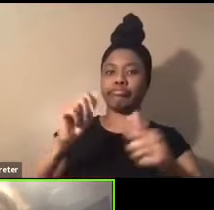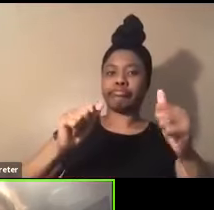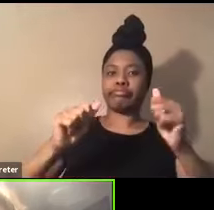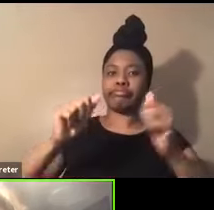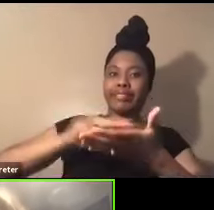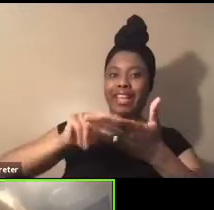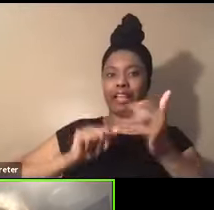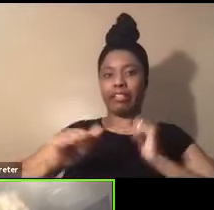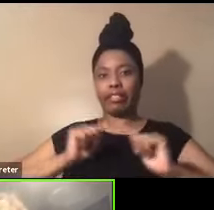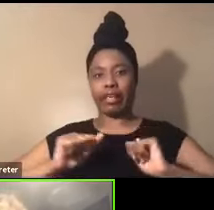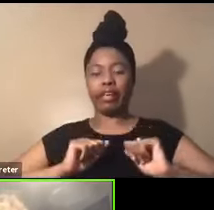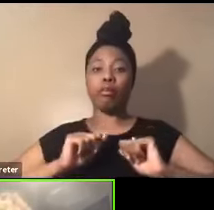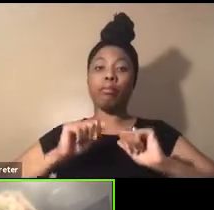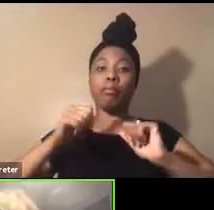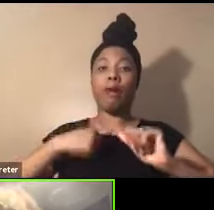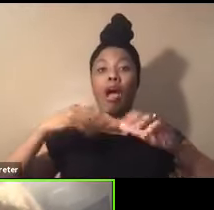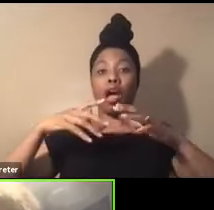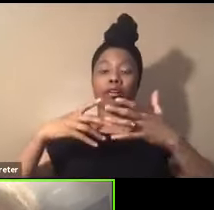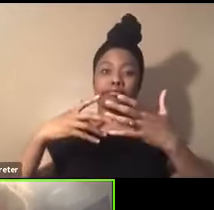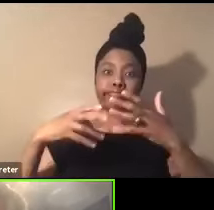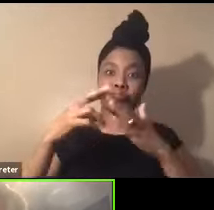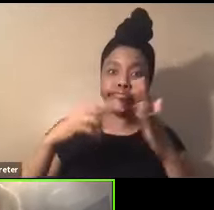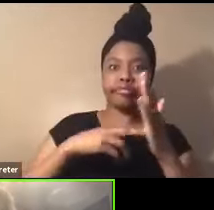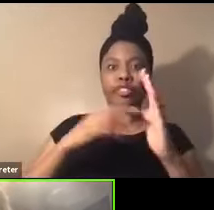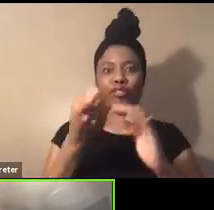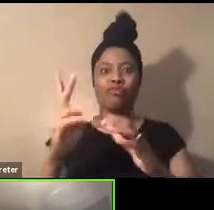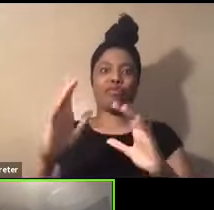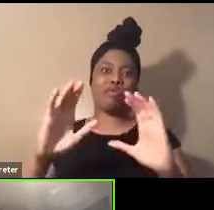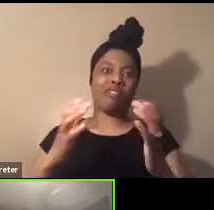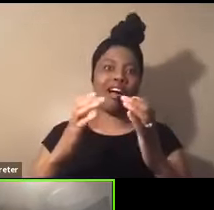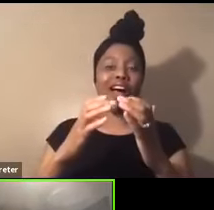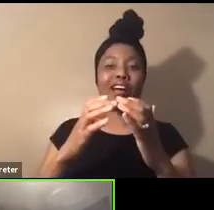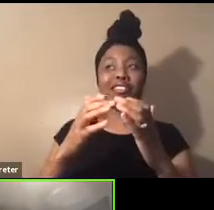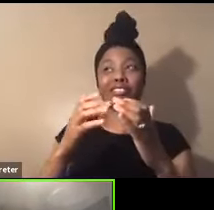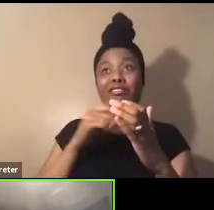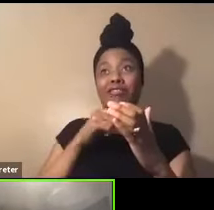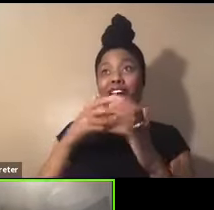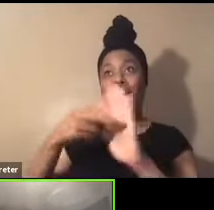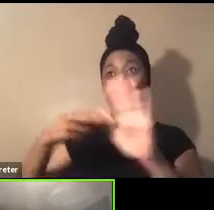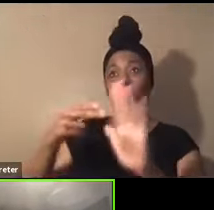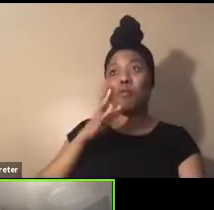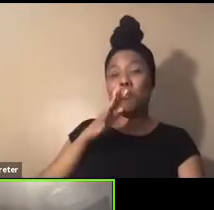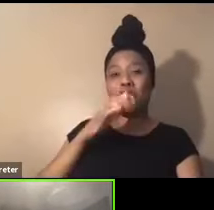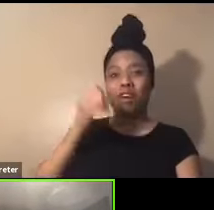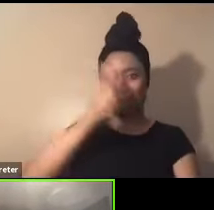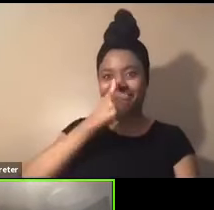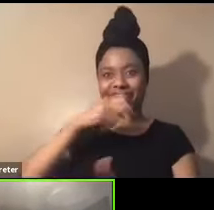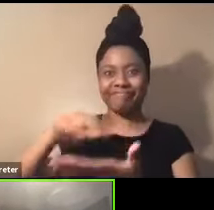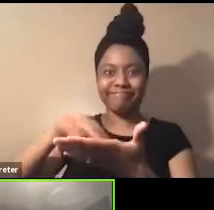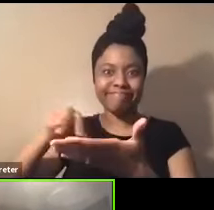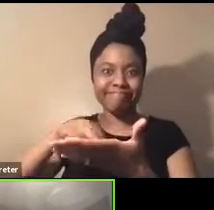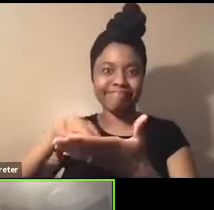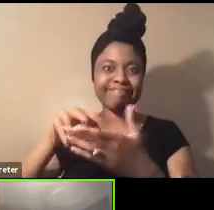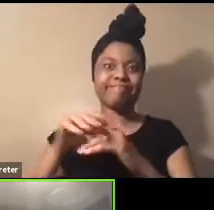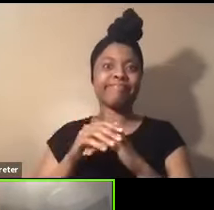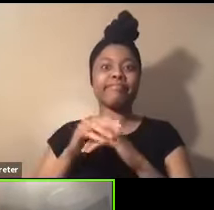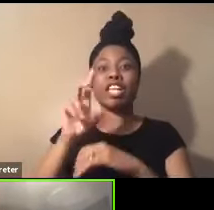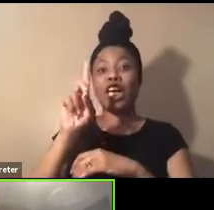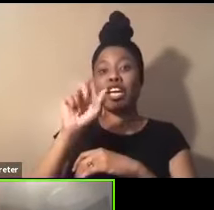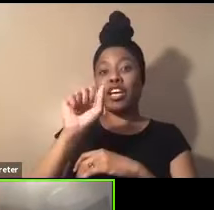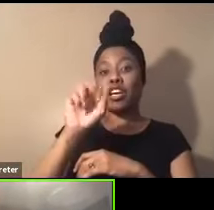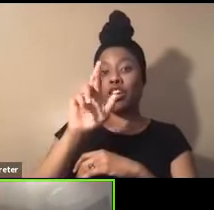few classes with, um, the mother, I would call her the mother of African dance, um, Darlene